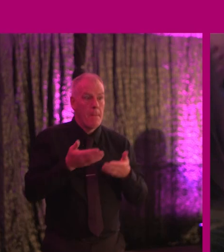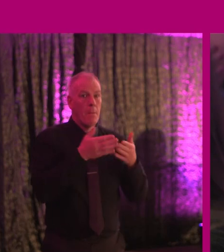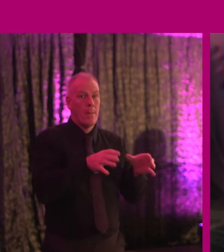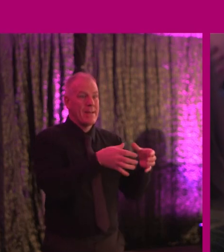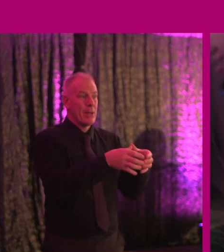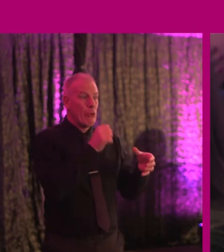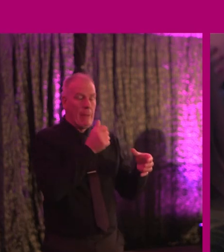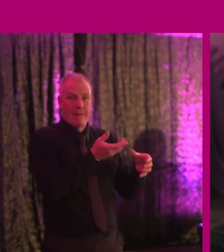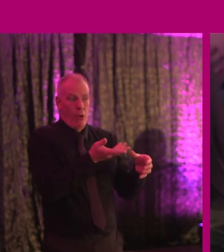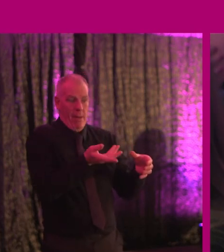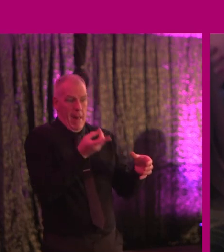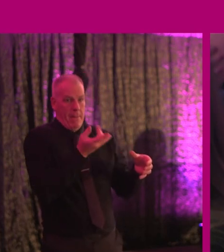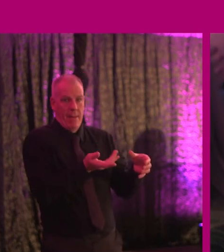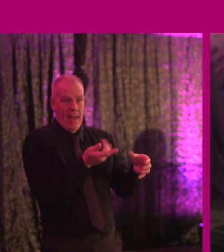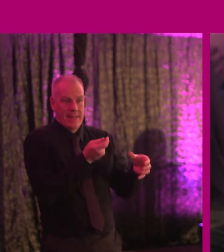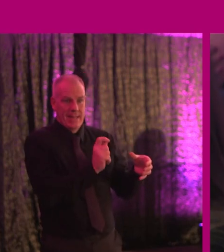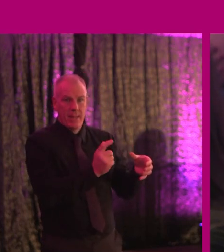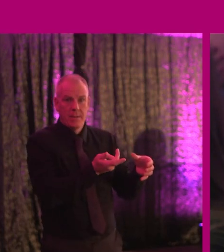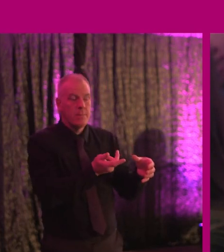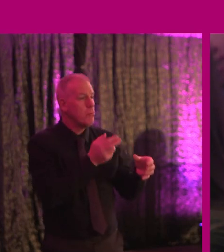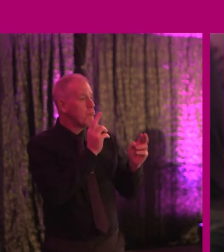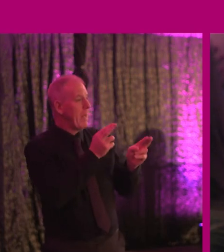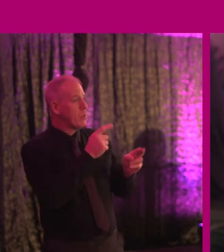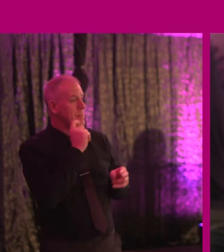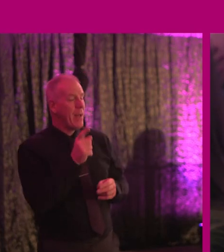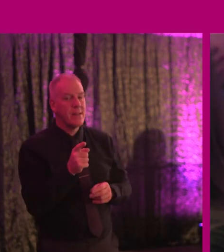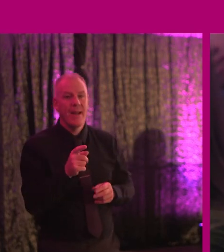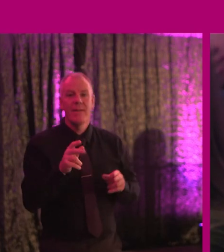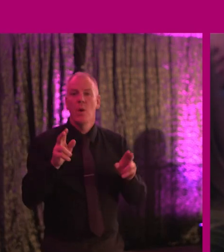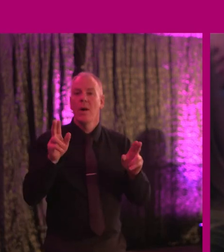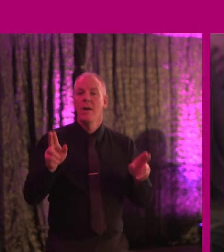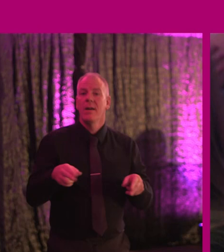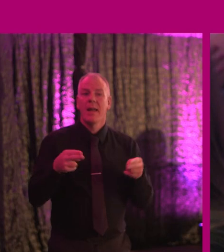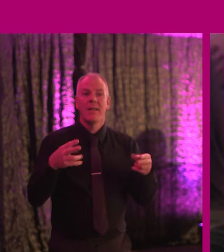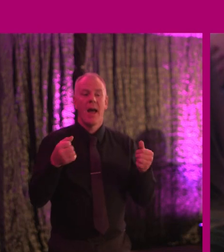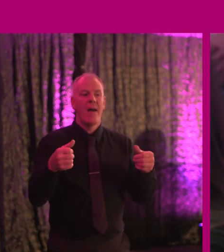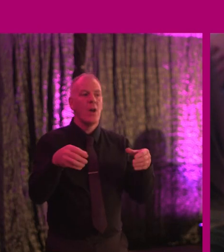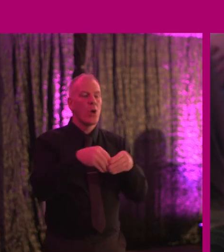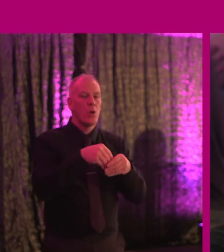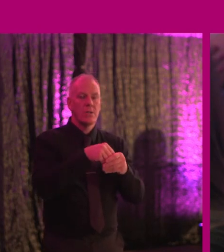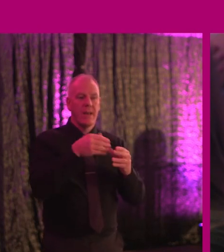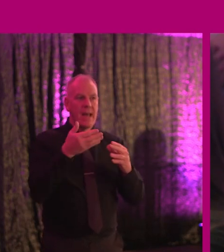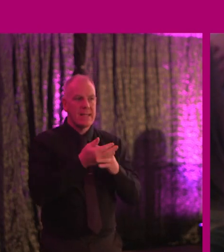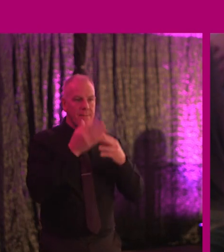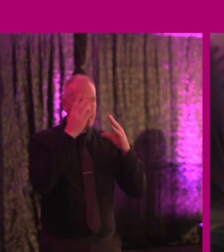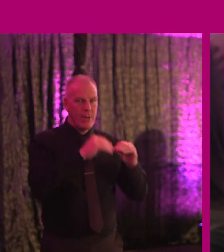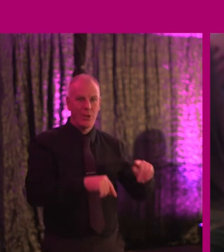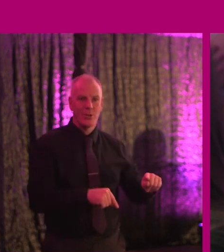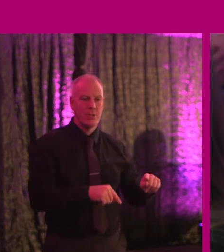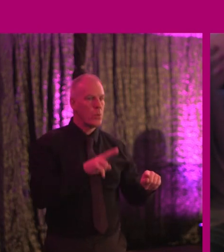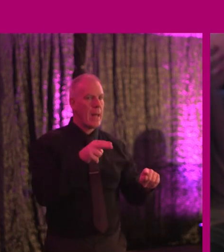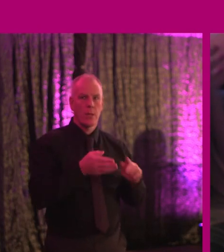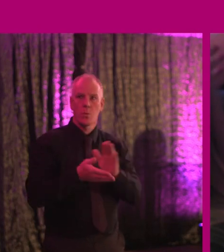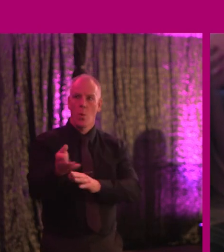sector, there isn't. But even apart from that, as you rightly say, if you can't get inclusive and accessible education, you're not going to be in the